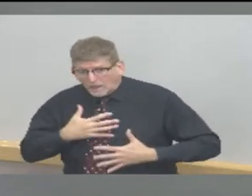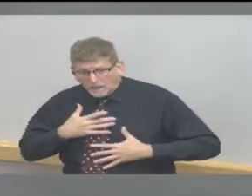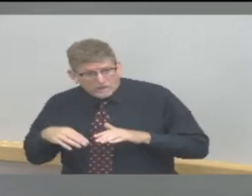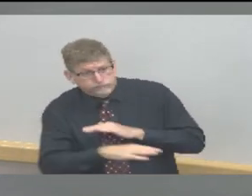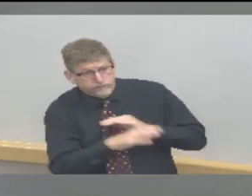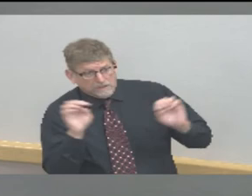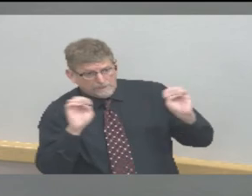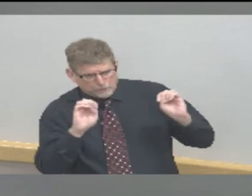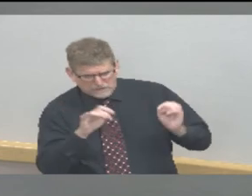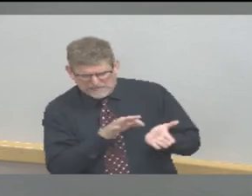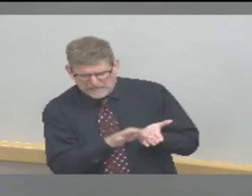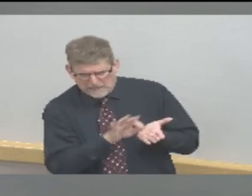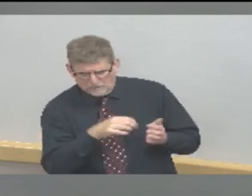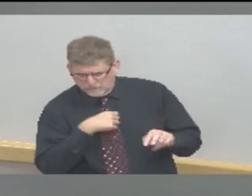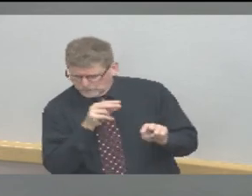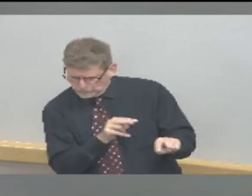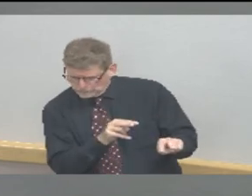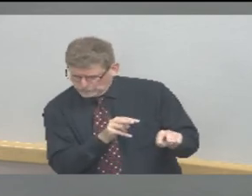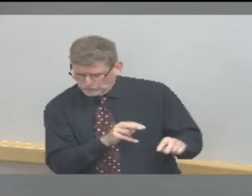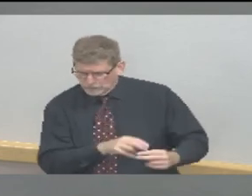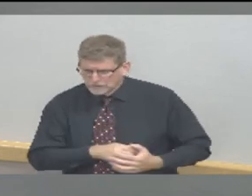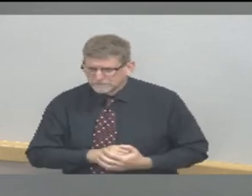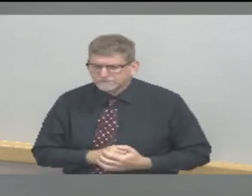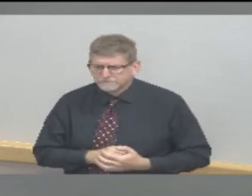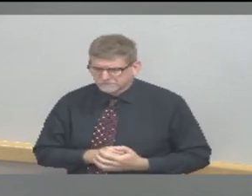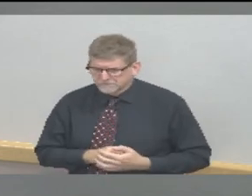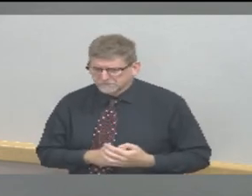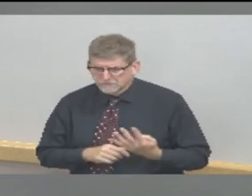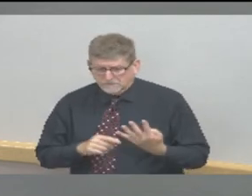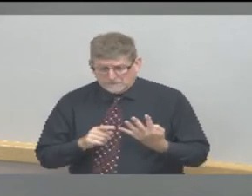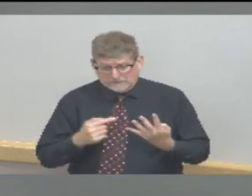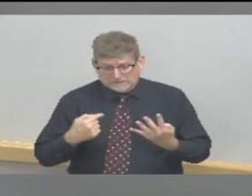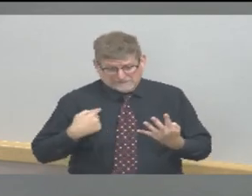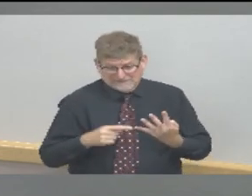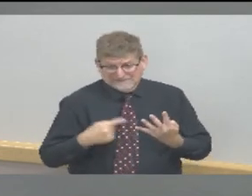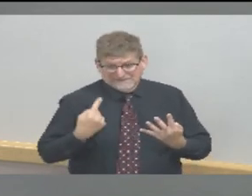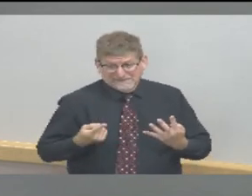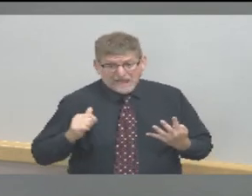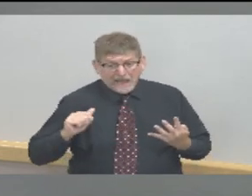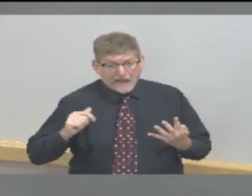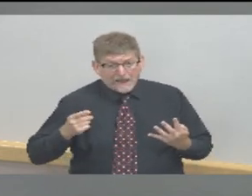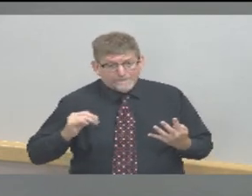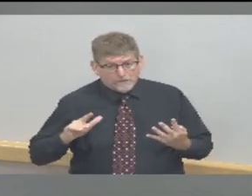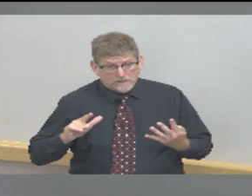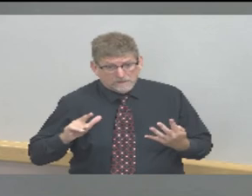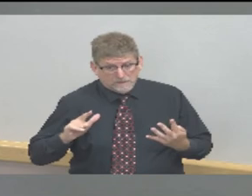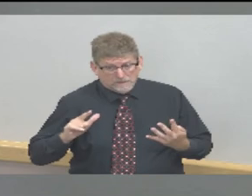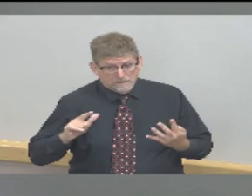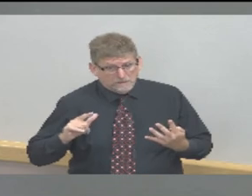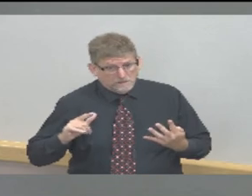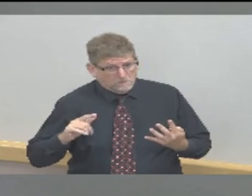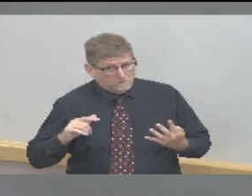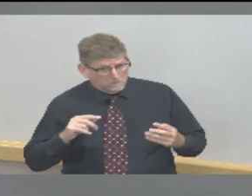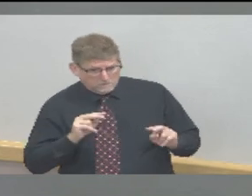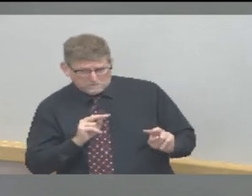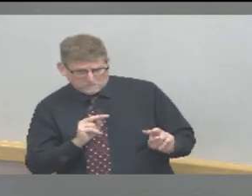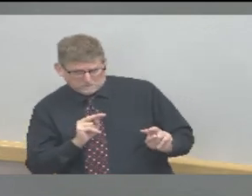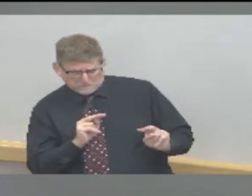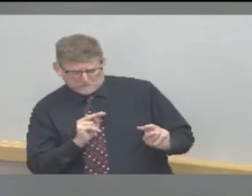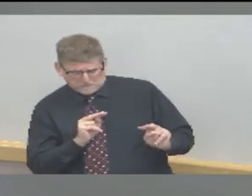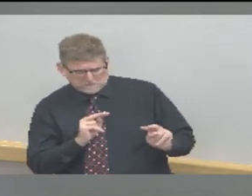from April 5th through May 10th but just in the past week have increased